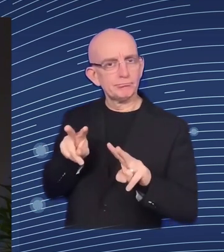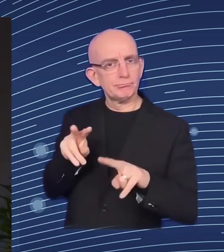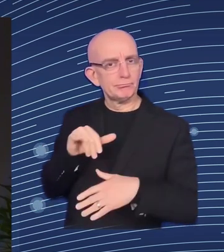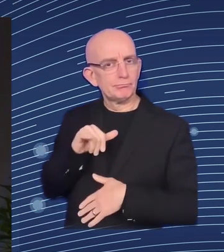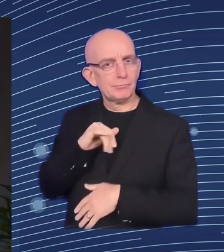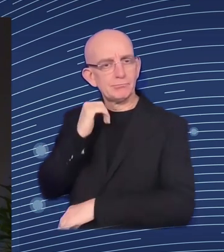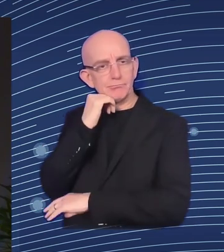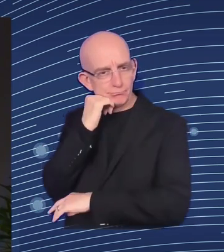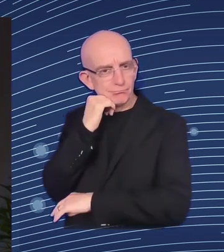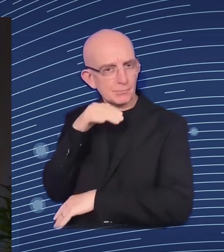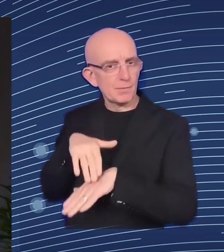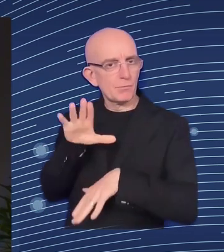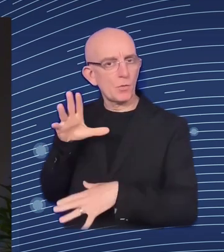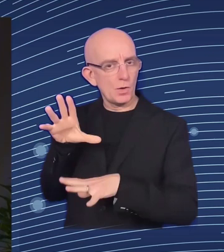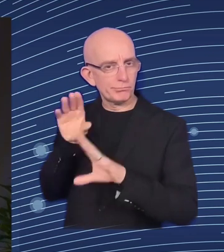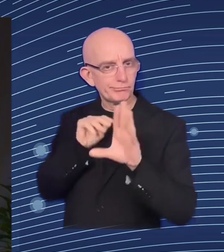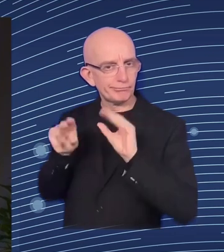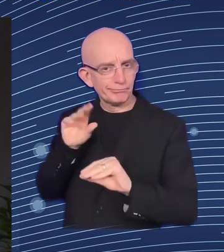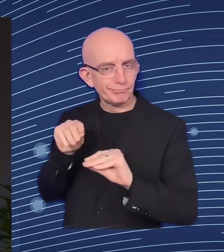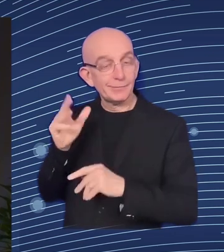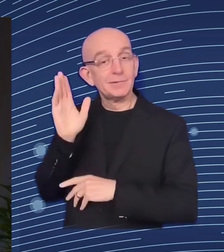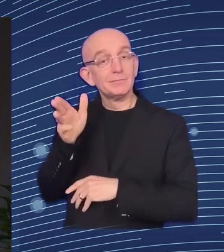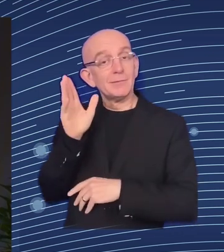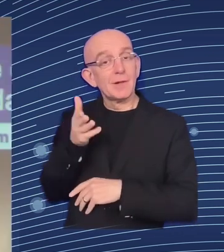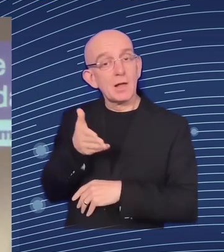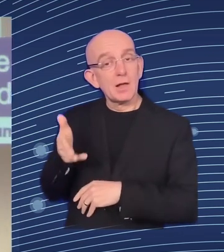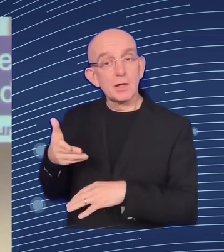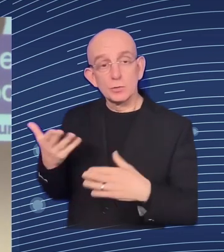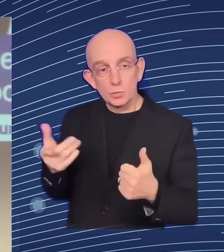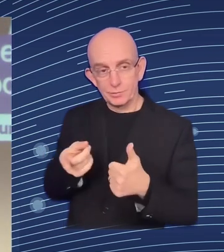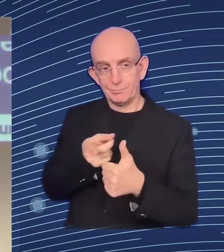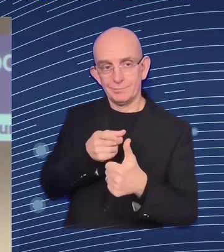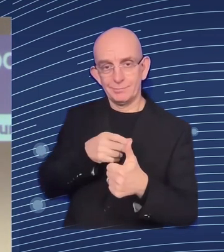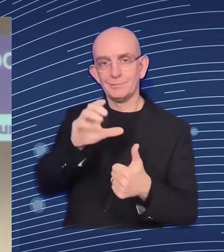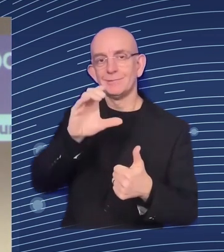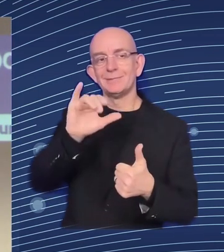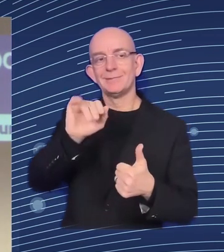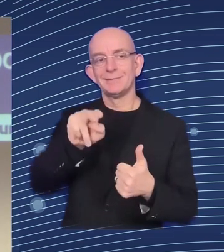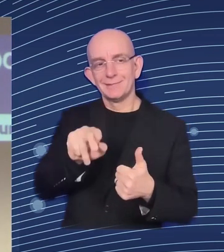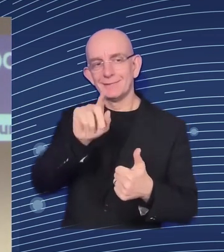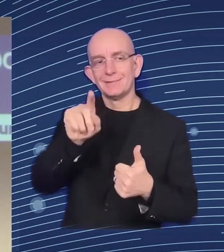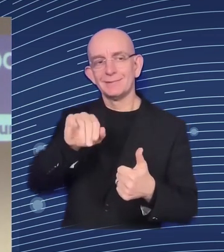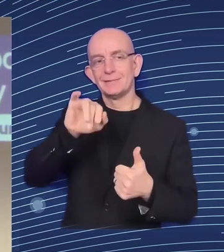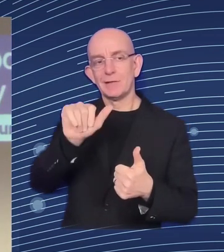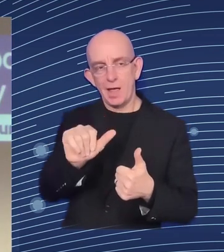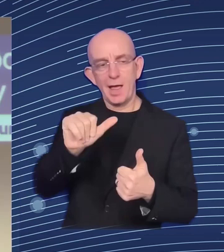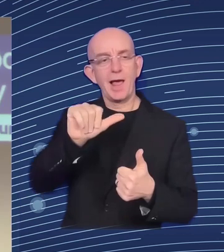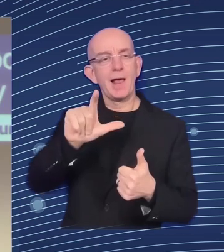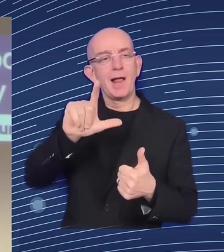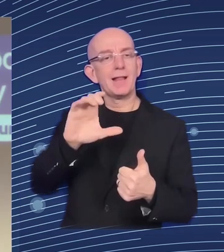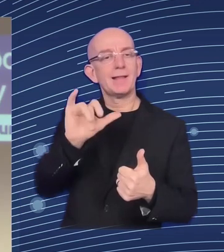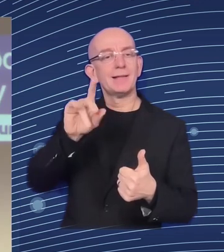from Cinzia Alcidi, who is the head of the Economic Policy and Jobs and Skills Unit at the Centre